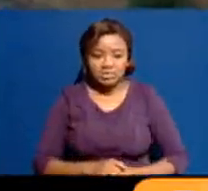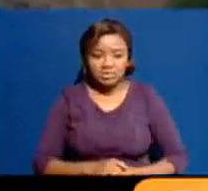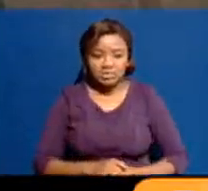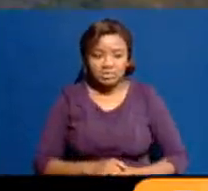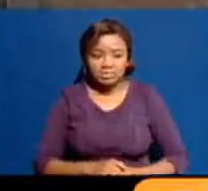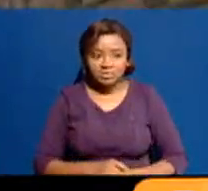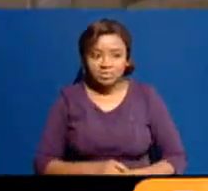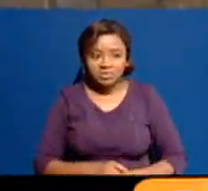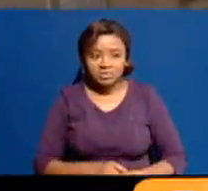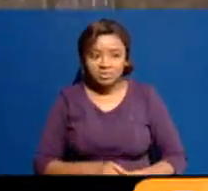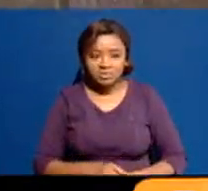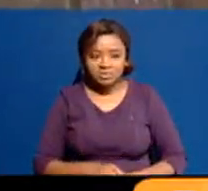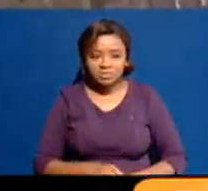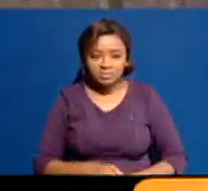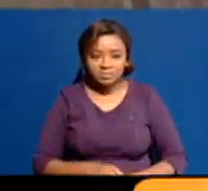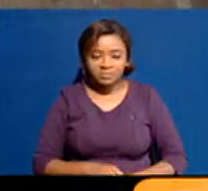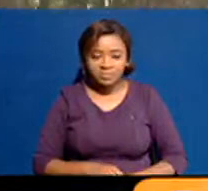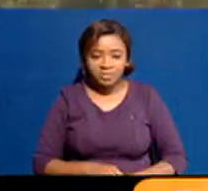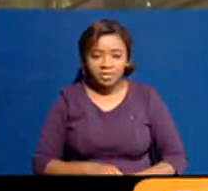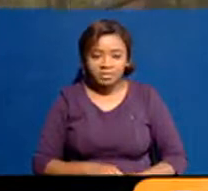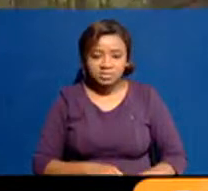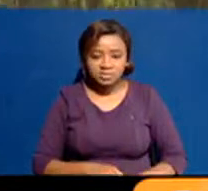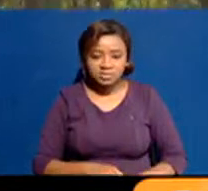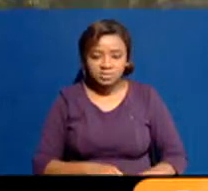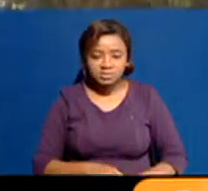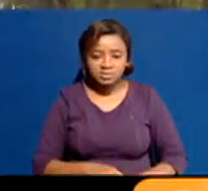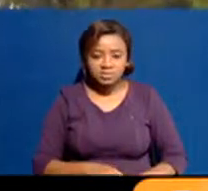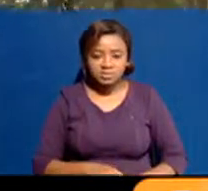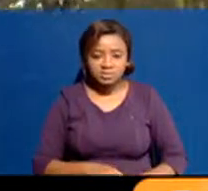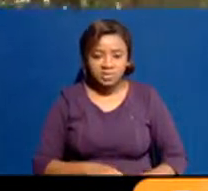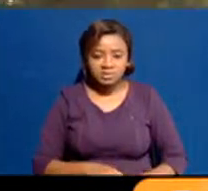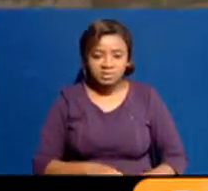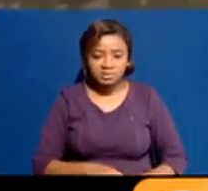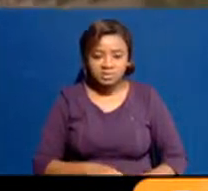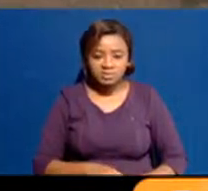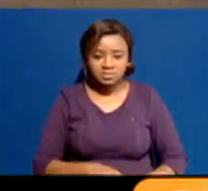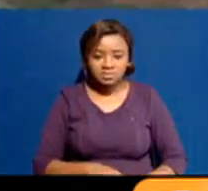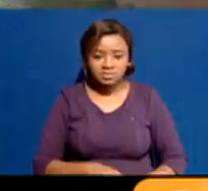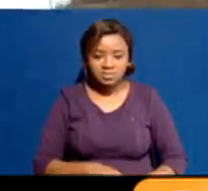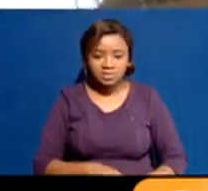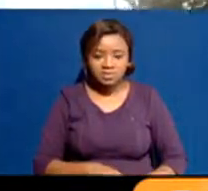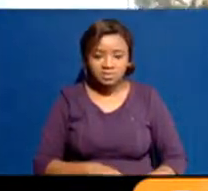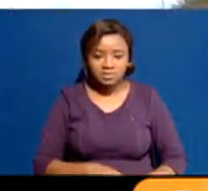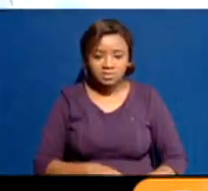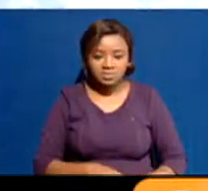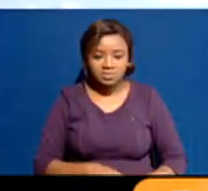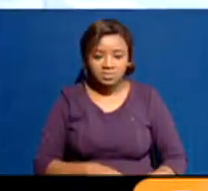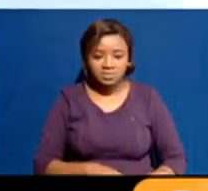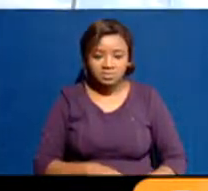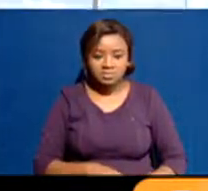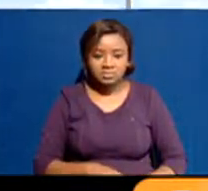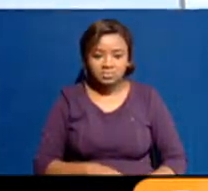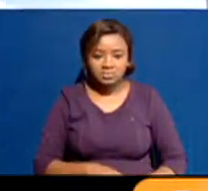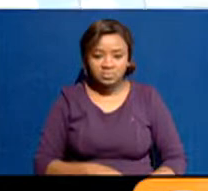there are still questions that were not answered around the technology used and that the